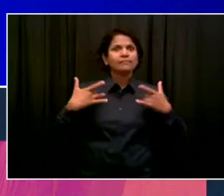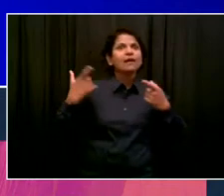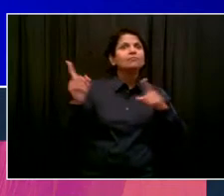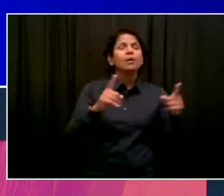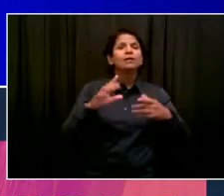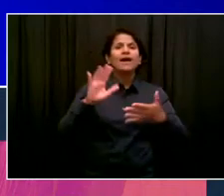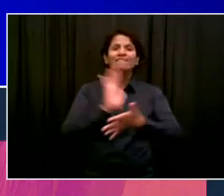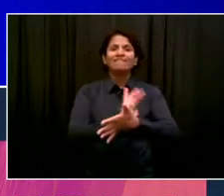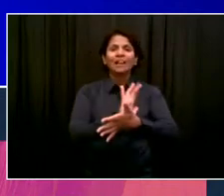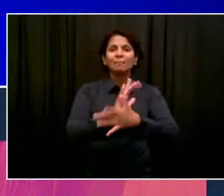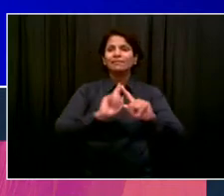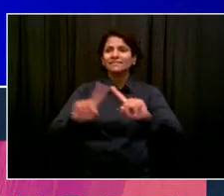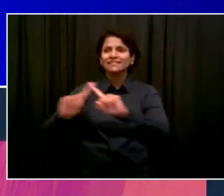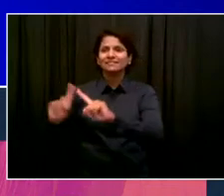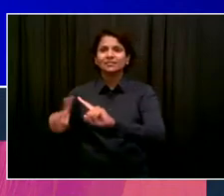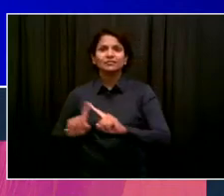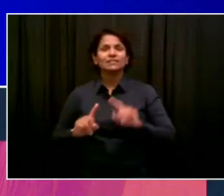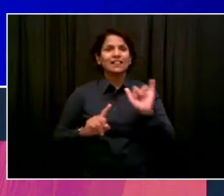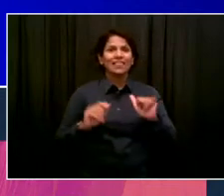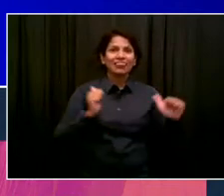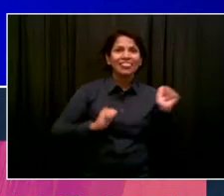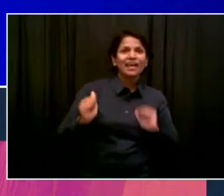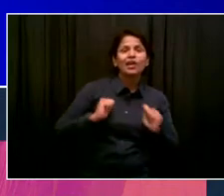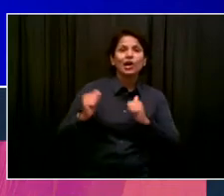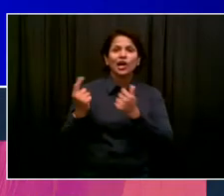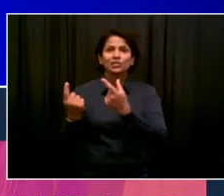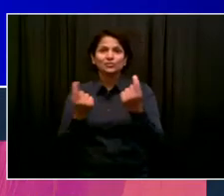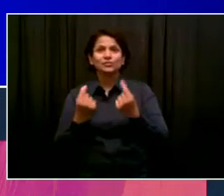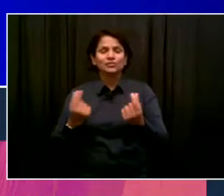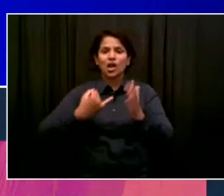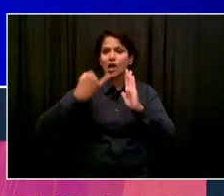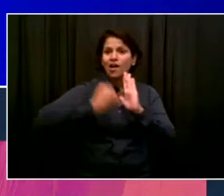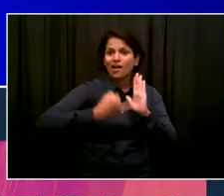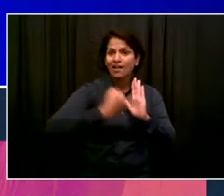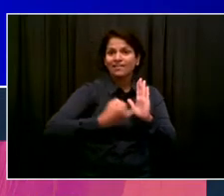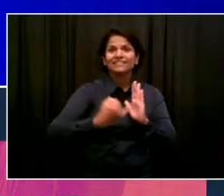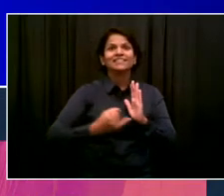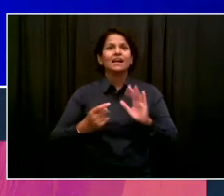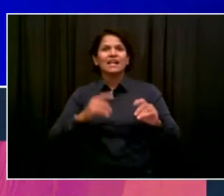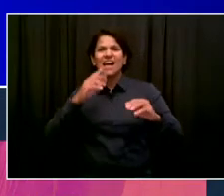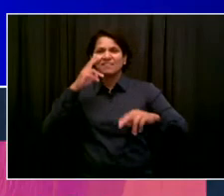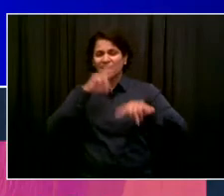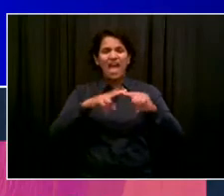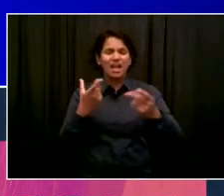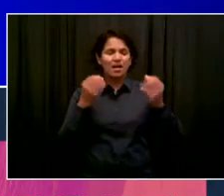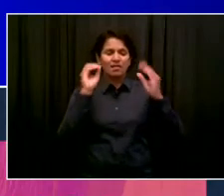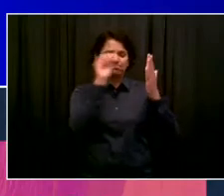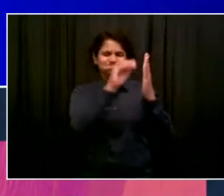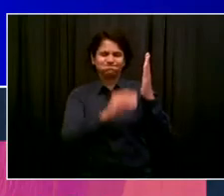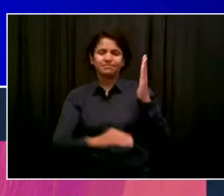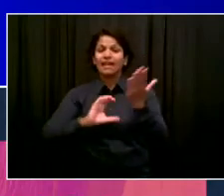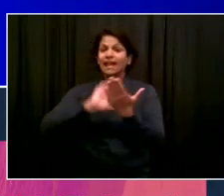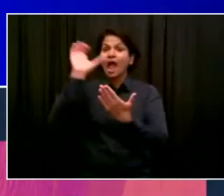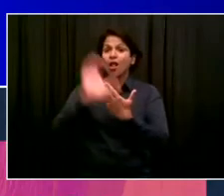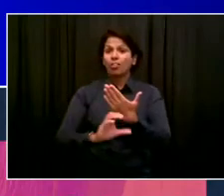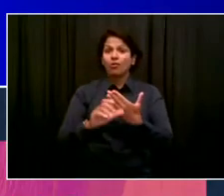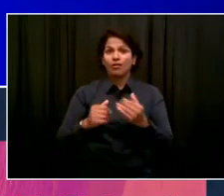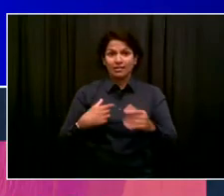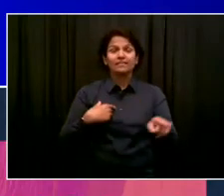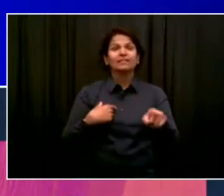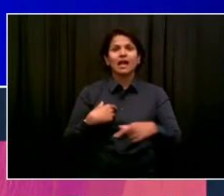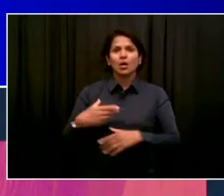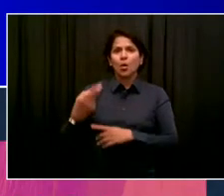amazing once-in-a-lifetime events. We went over the concerts in all five boroughs, the headliners, amazing,